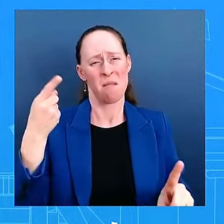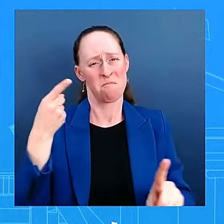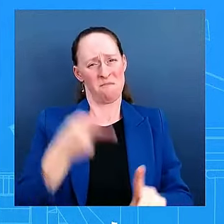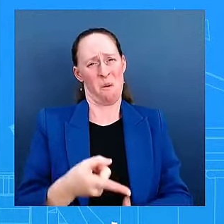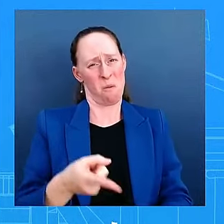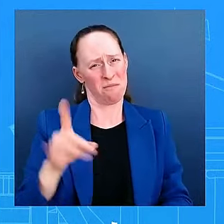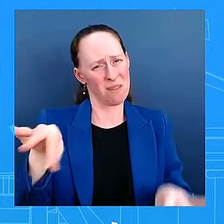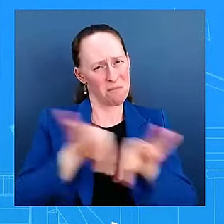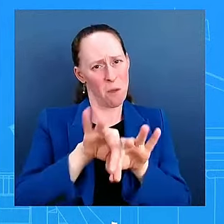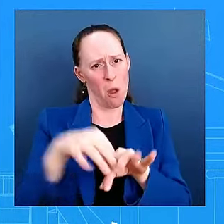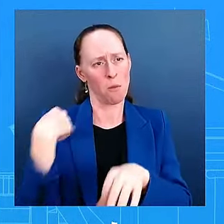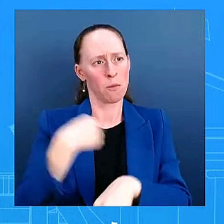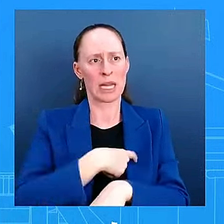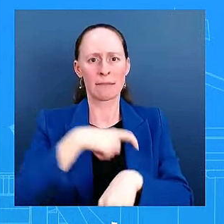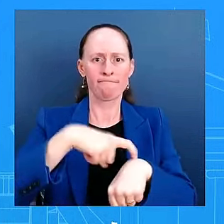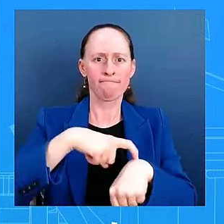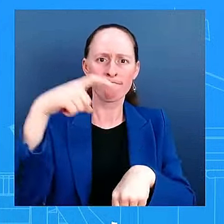matters.